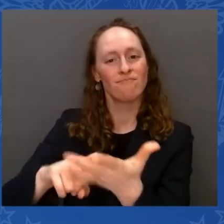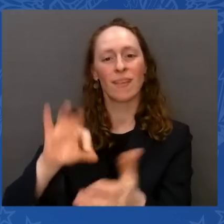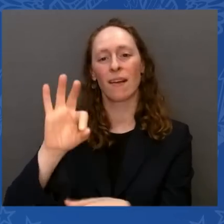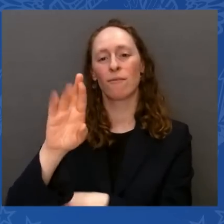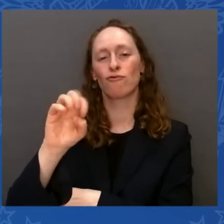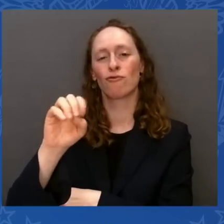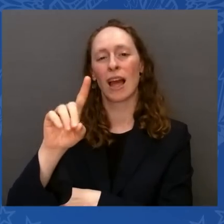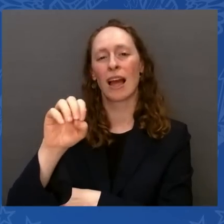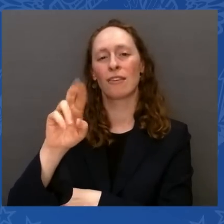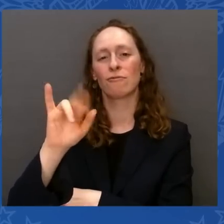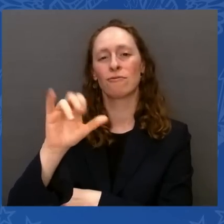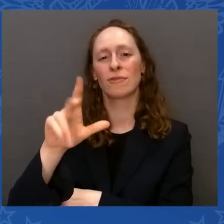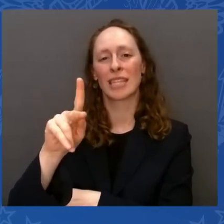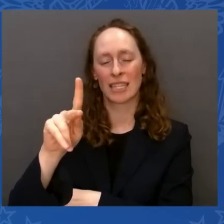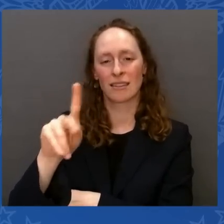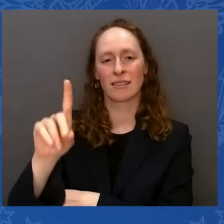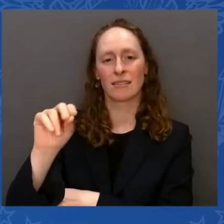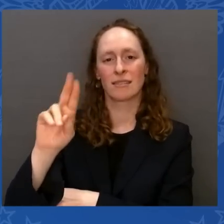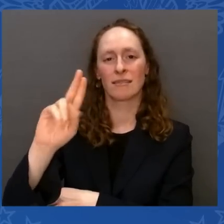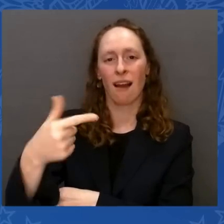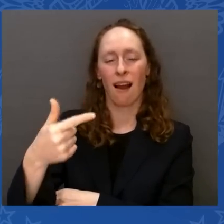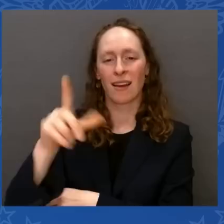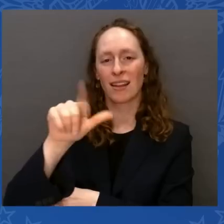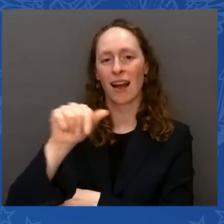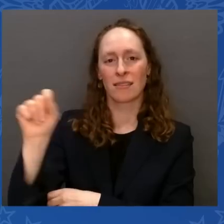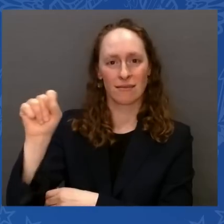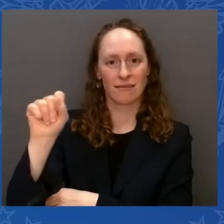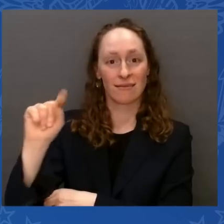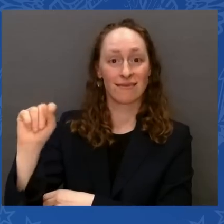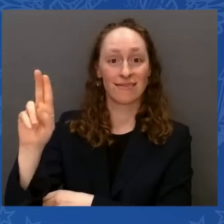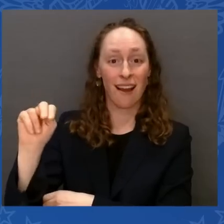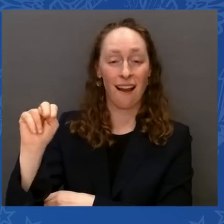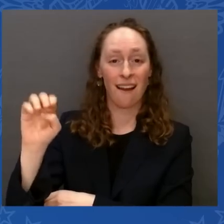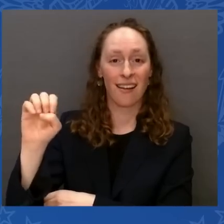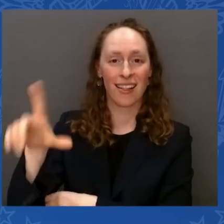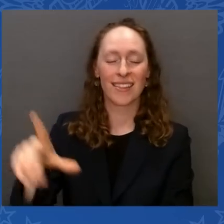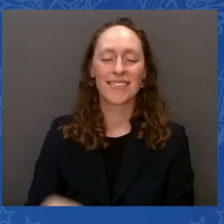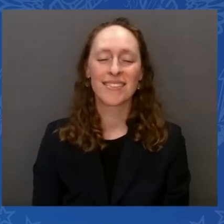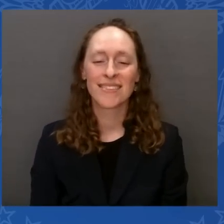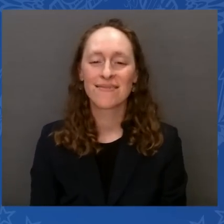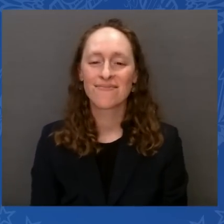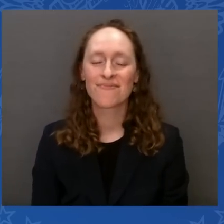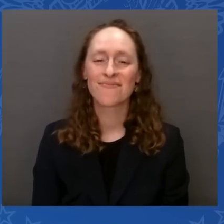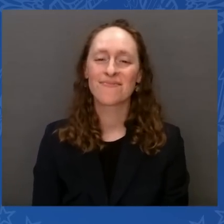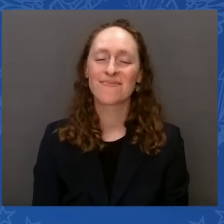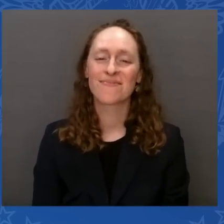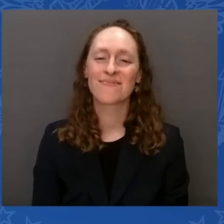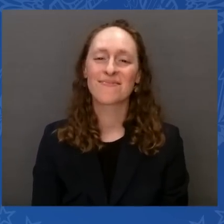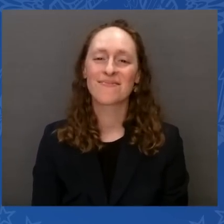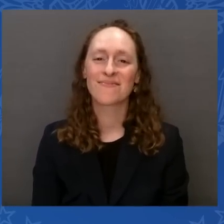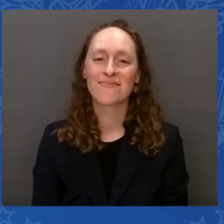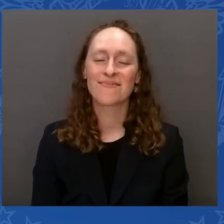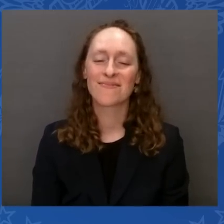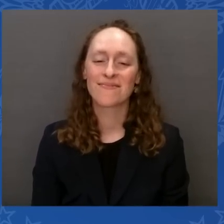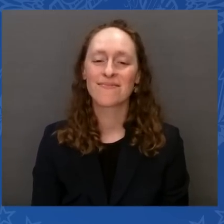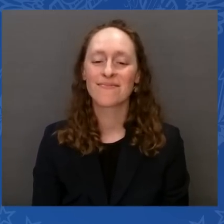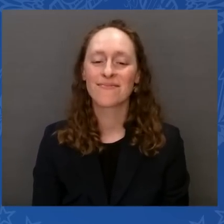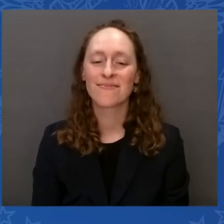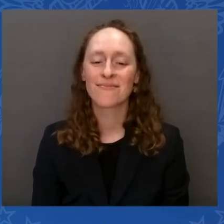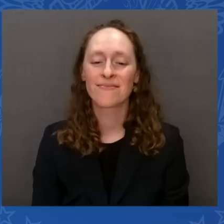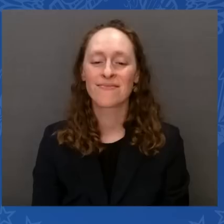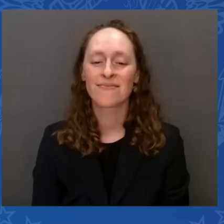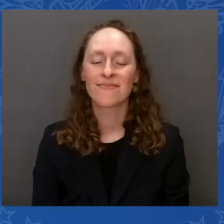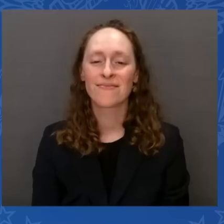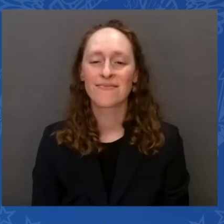Look, I was telling — I was telling the guys backstage, you know, if we did nothing